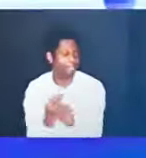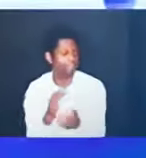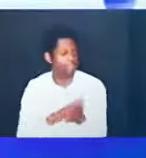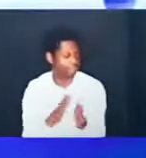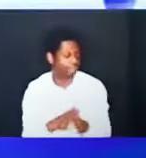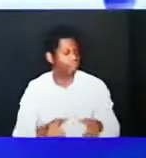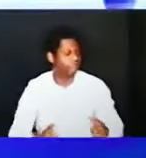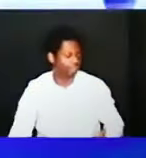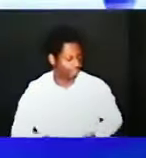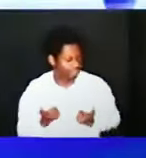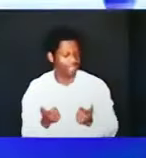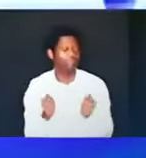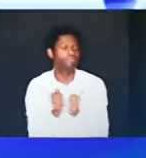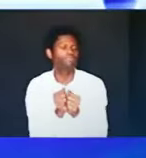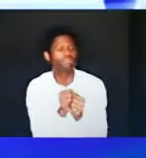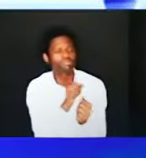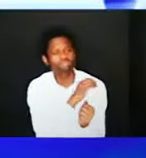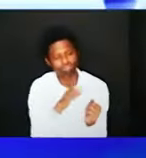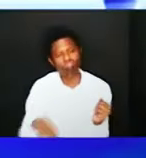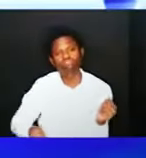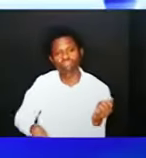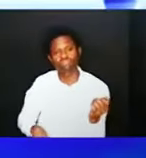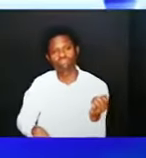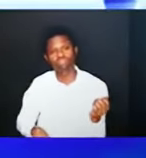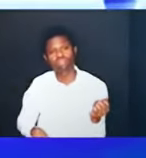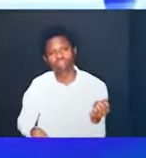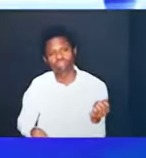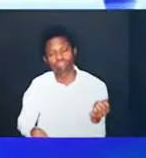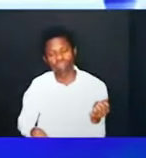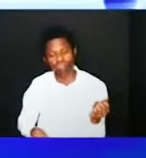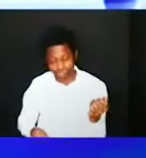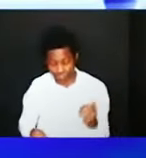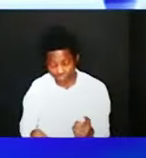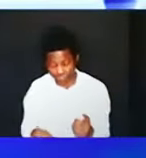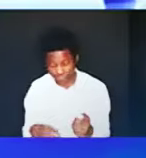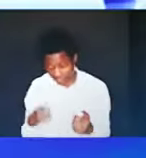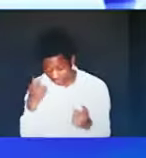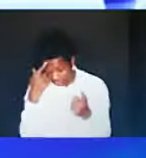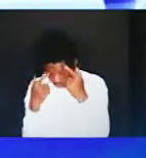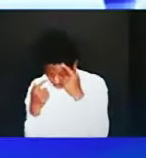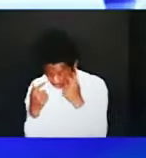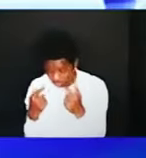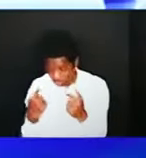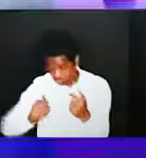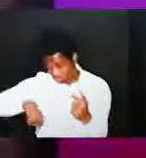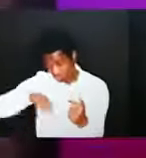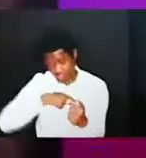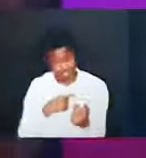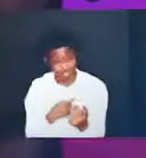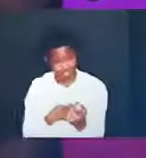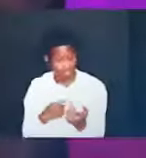what is the next line it is by grace you have been saved